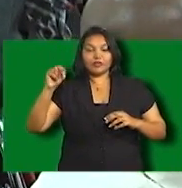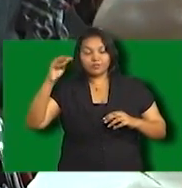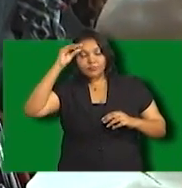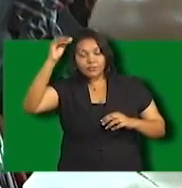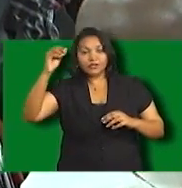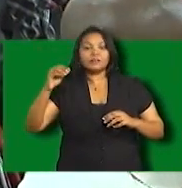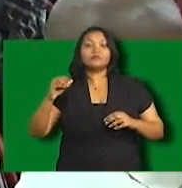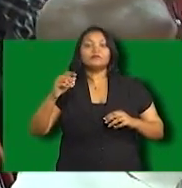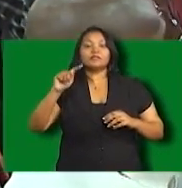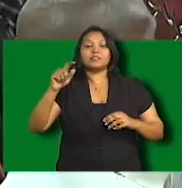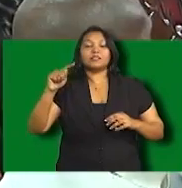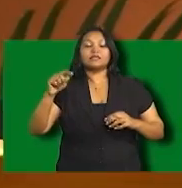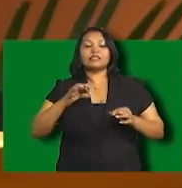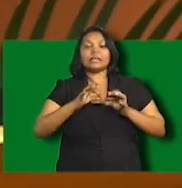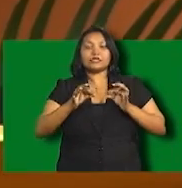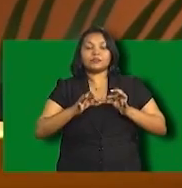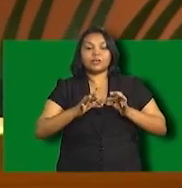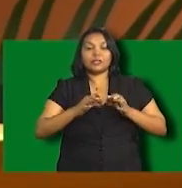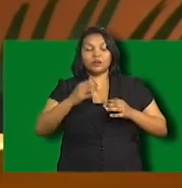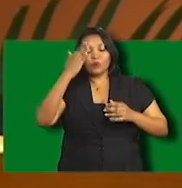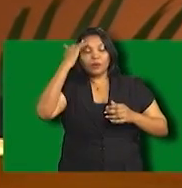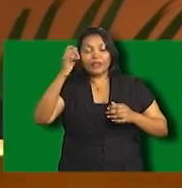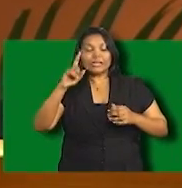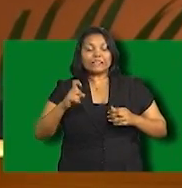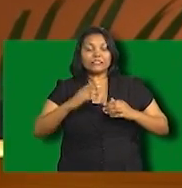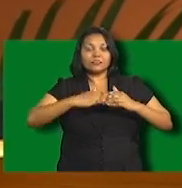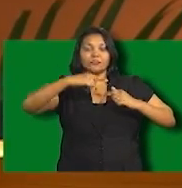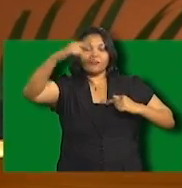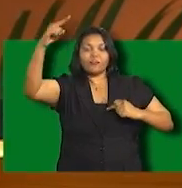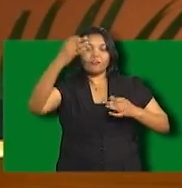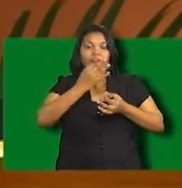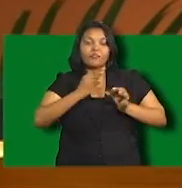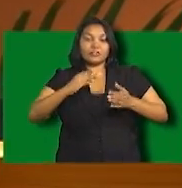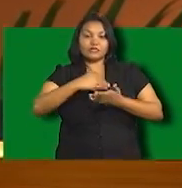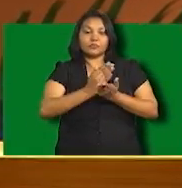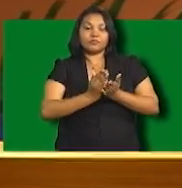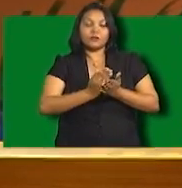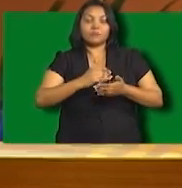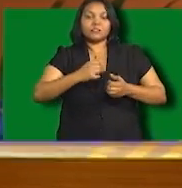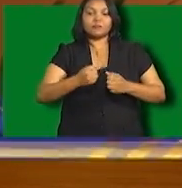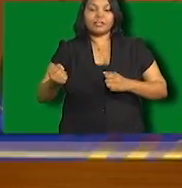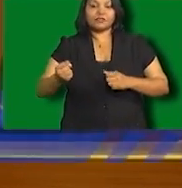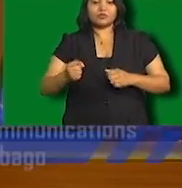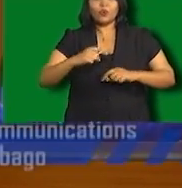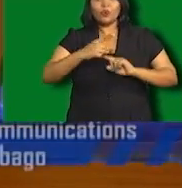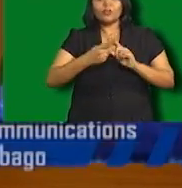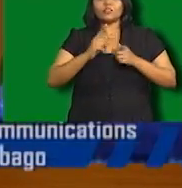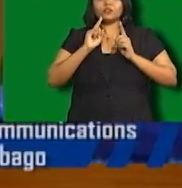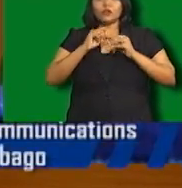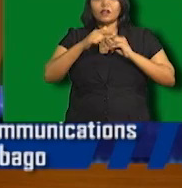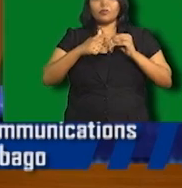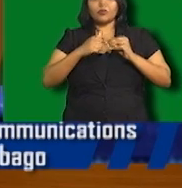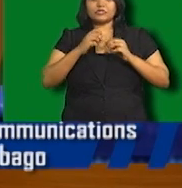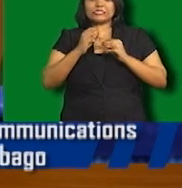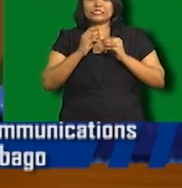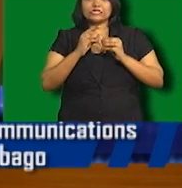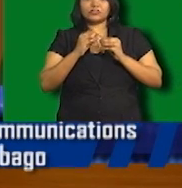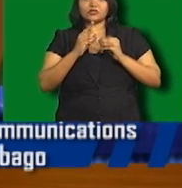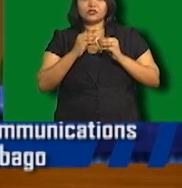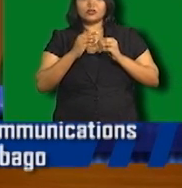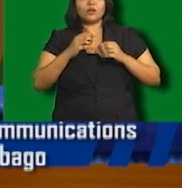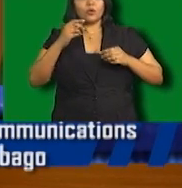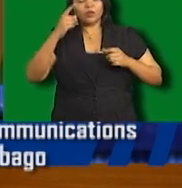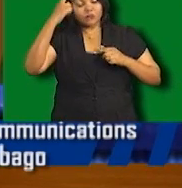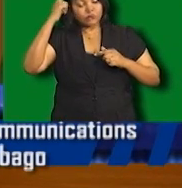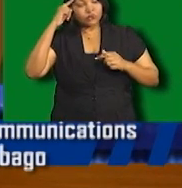the significance of this released bandwidth. When we go digital, you're looking at spectrum efficiency. Spectrum